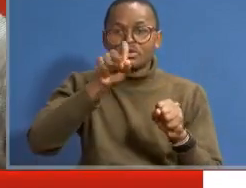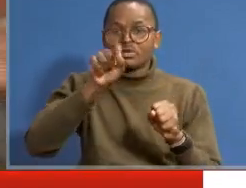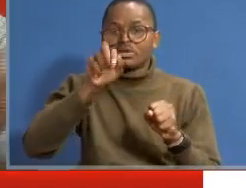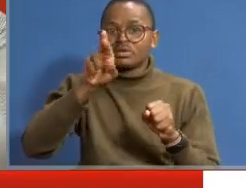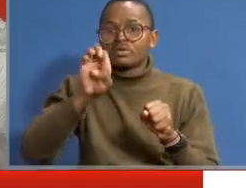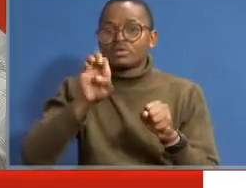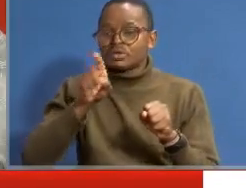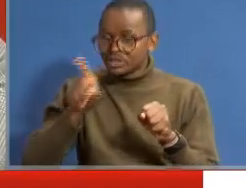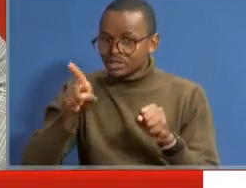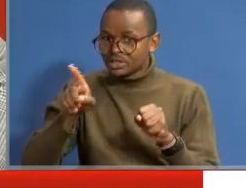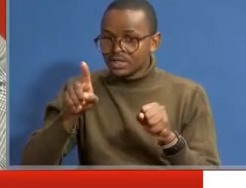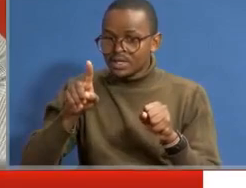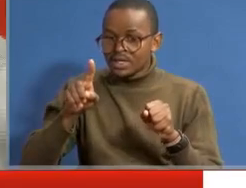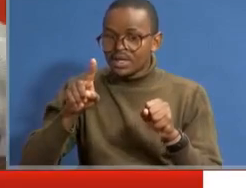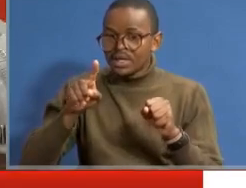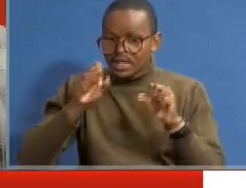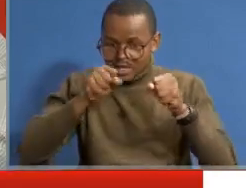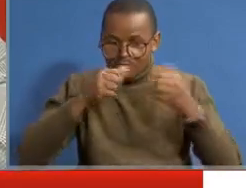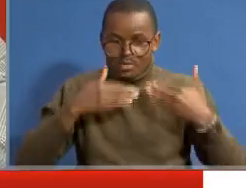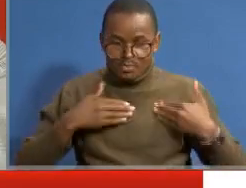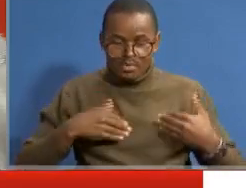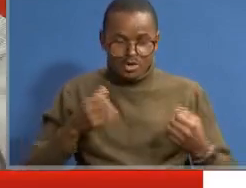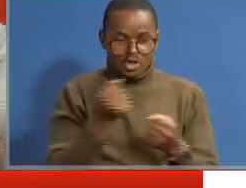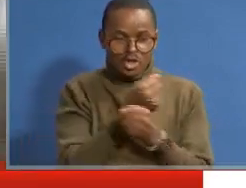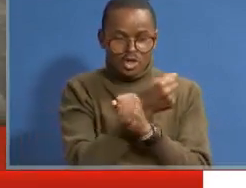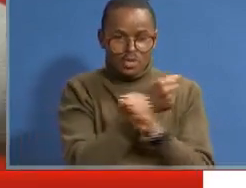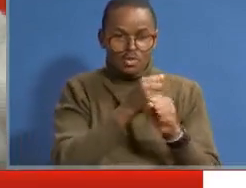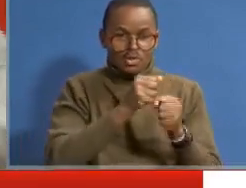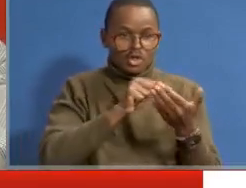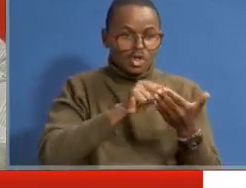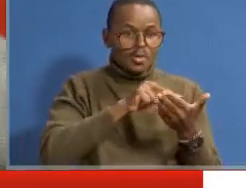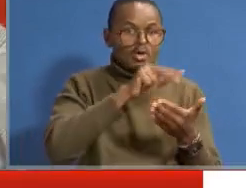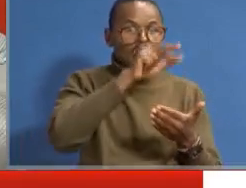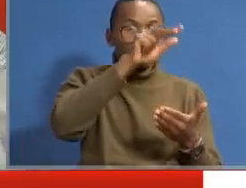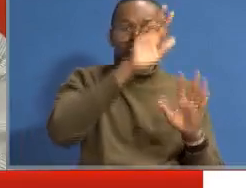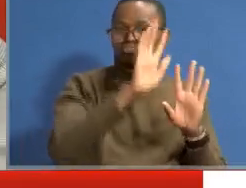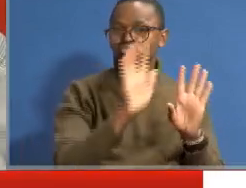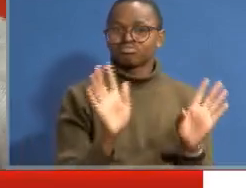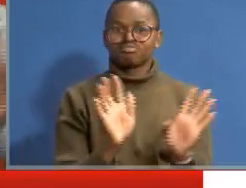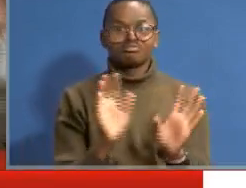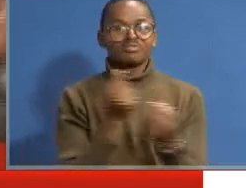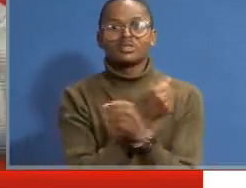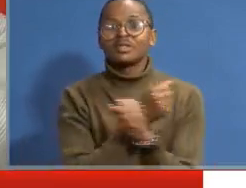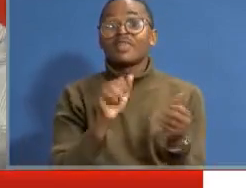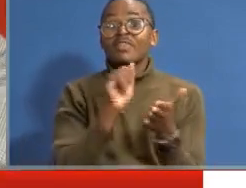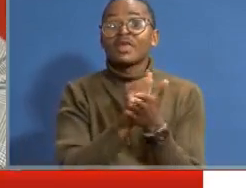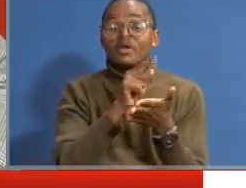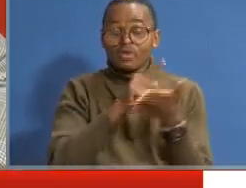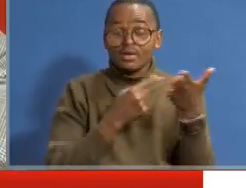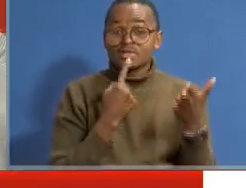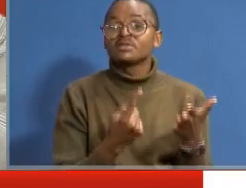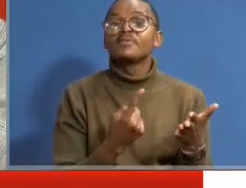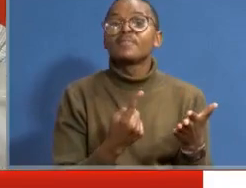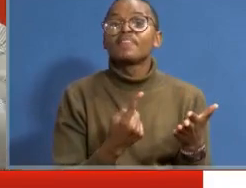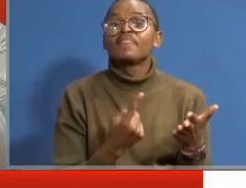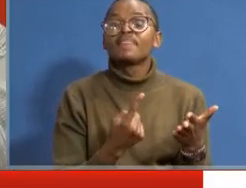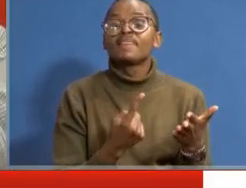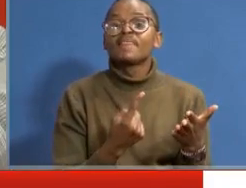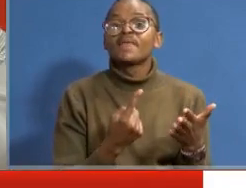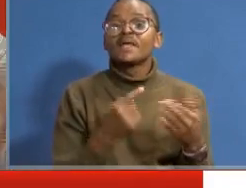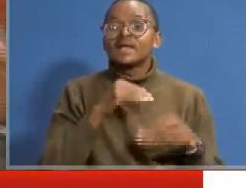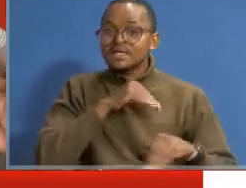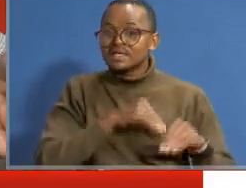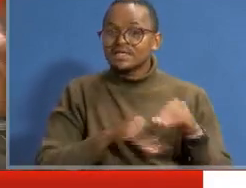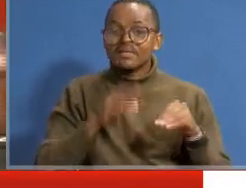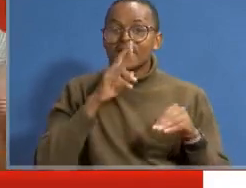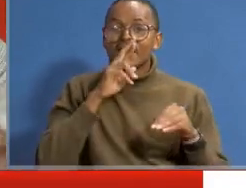Even you, as a neighbor body, you cannot climb to the first floor. cannot go to the first floor. That is what I'm saying. So disability